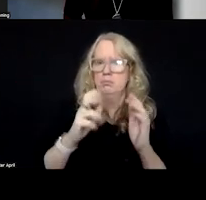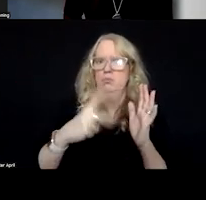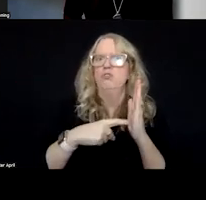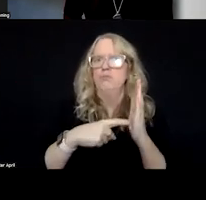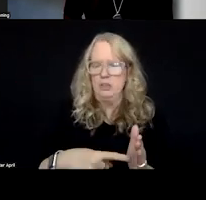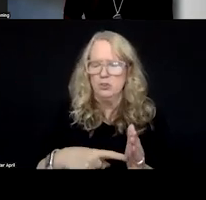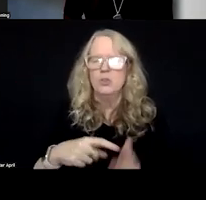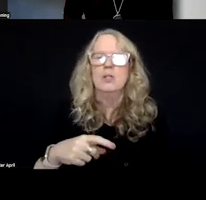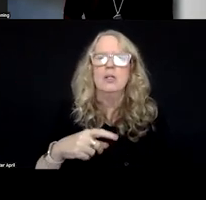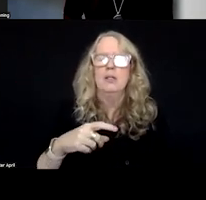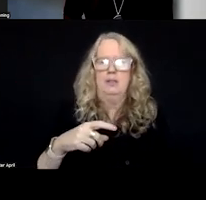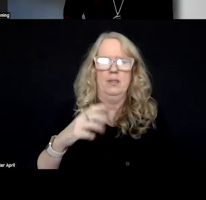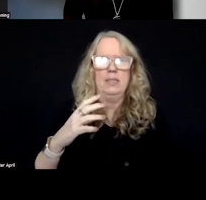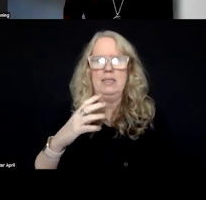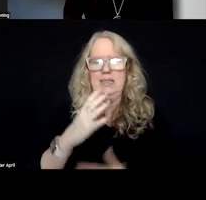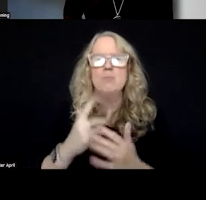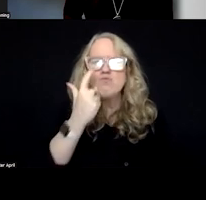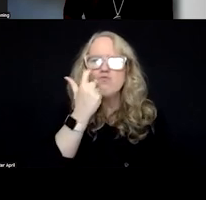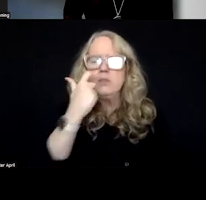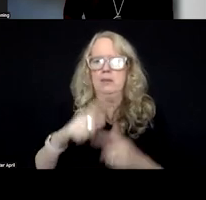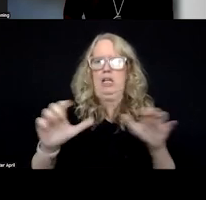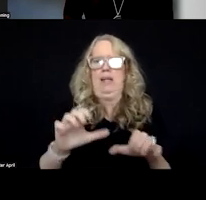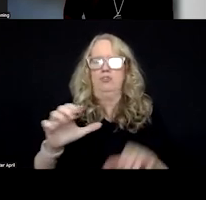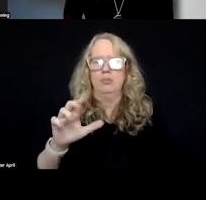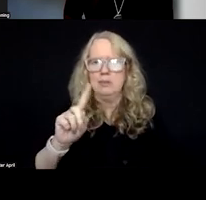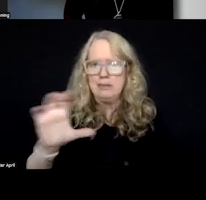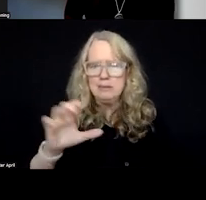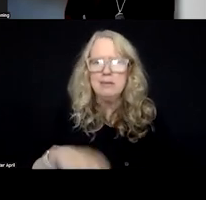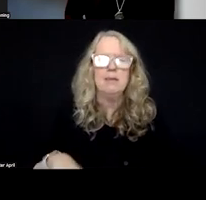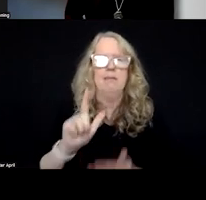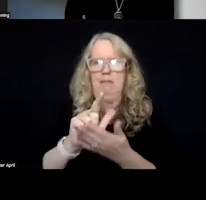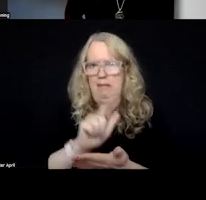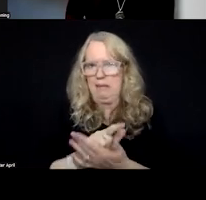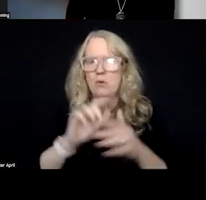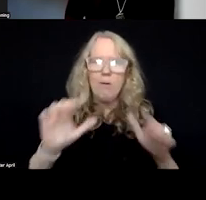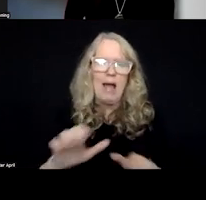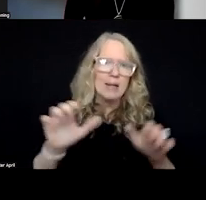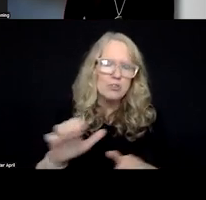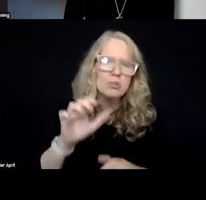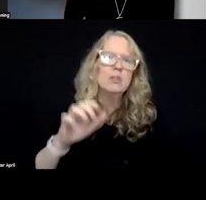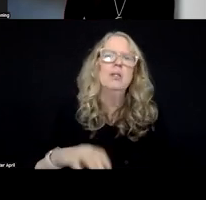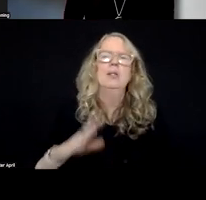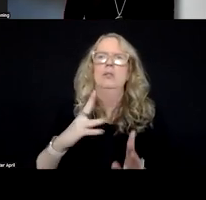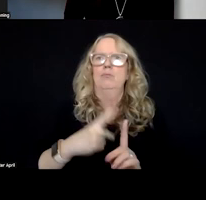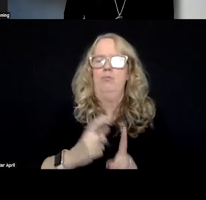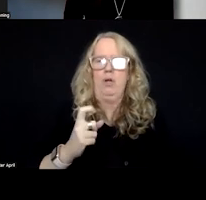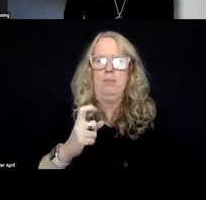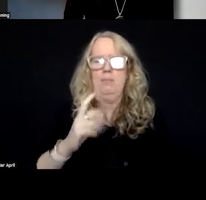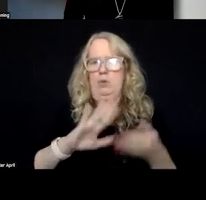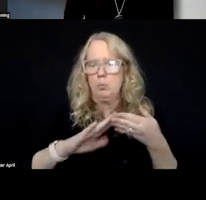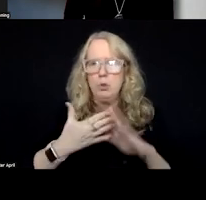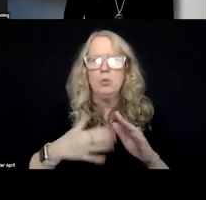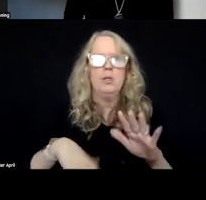some recent action in DC, some legal action from community